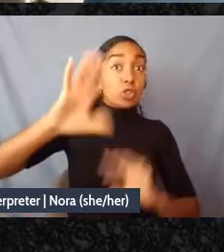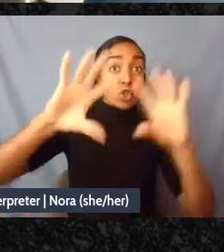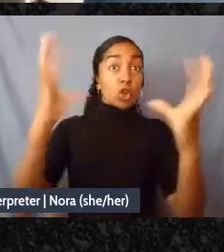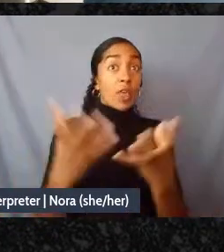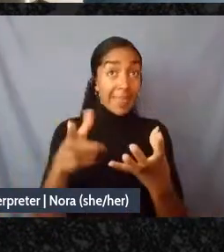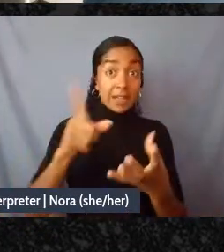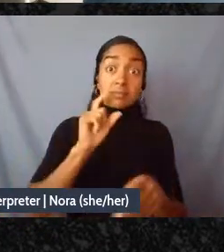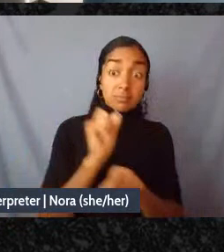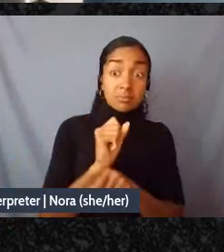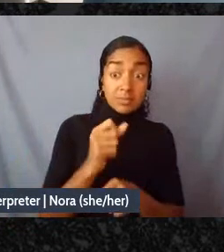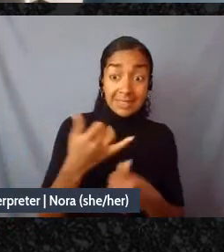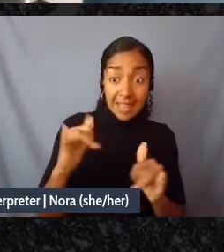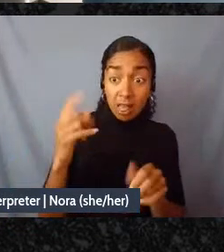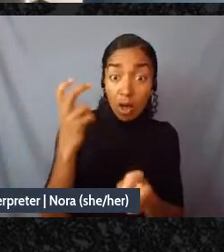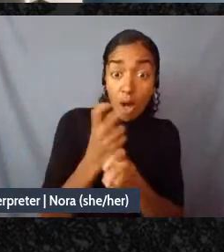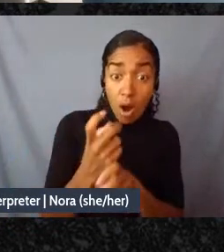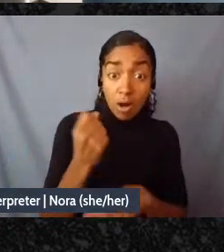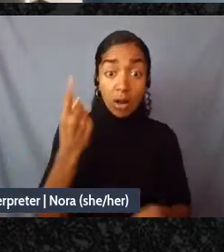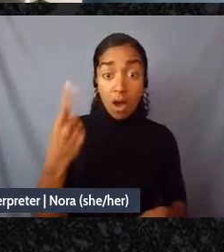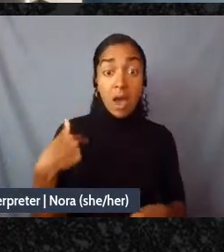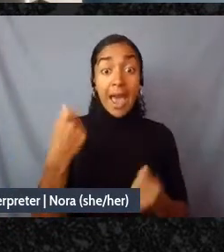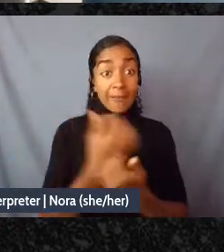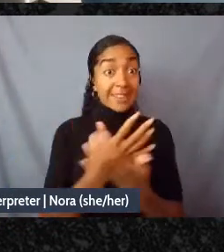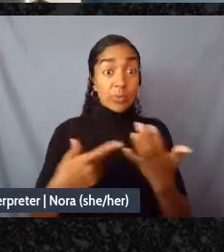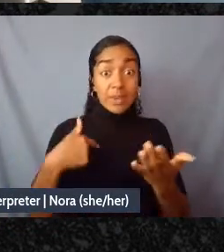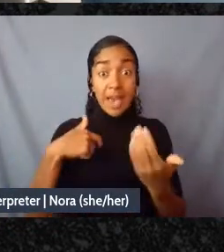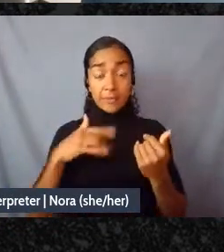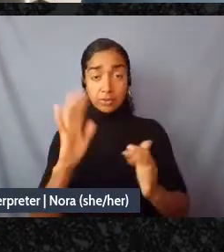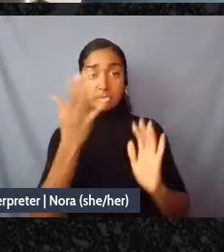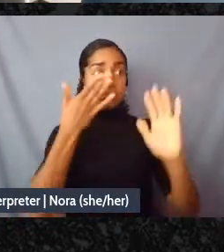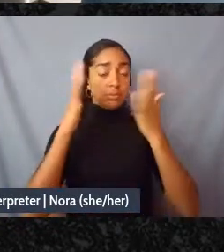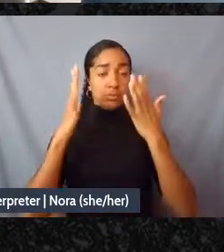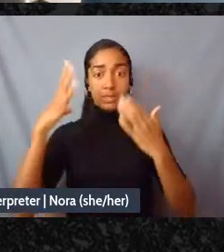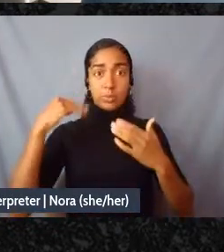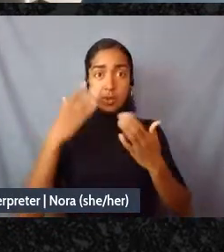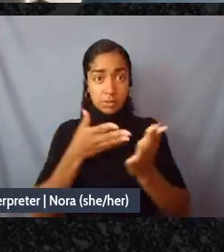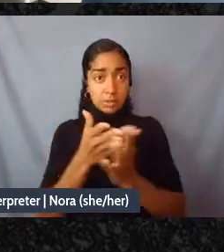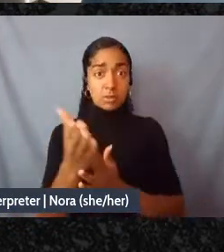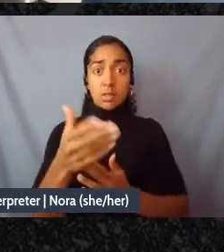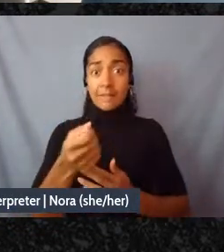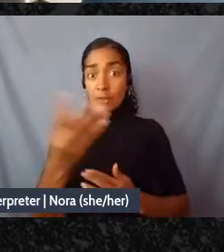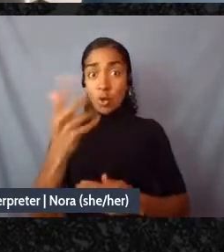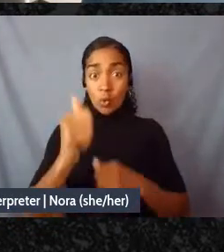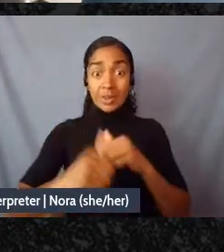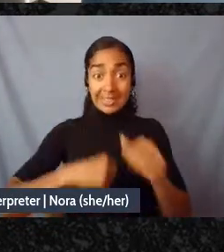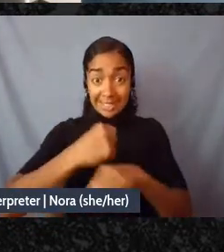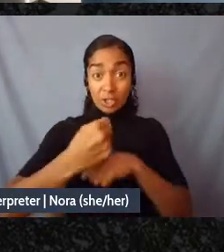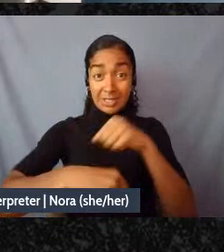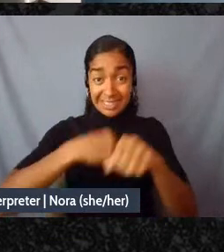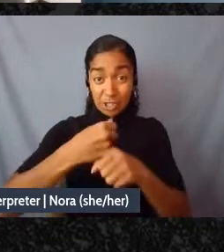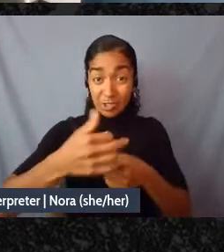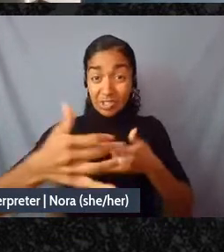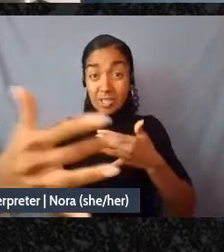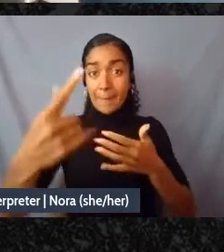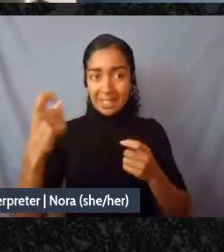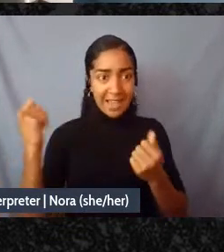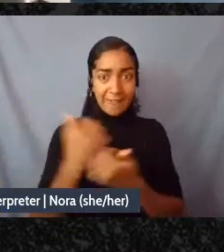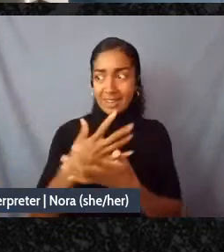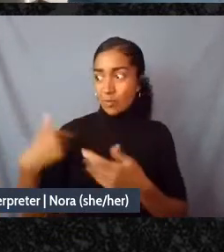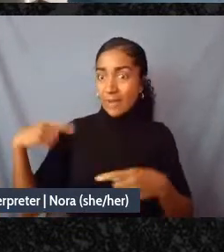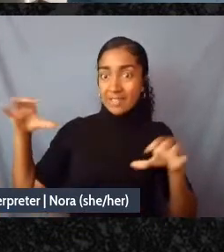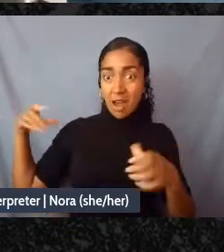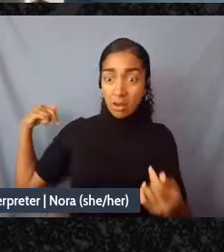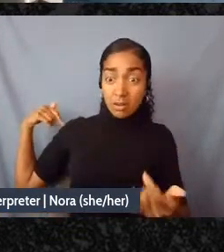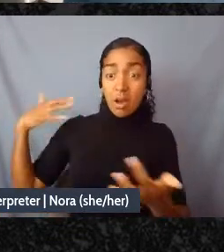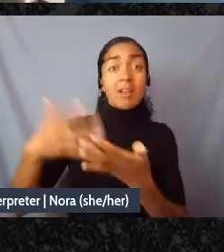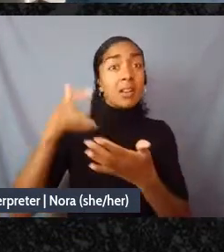right what we have to face over the next several decades that's already in place just because of what we've done is hard and we have to face that and we're not